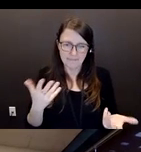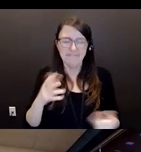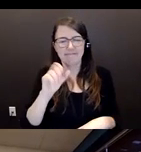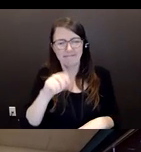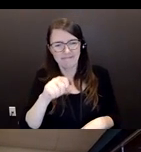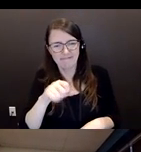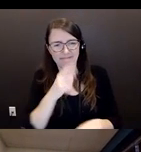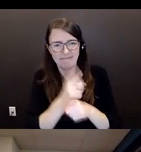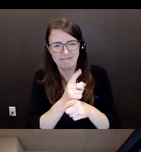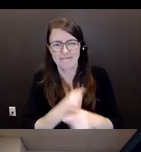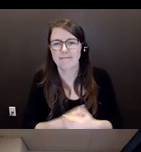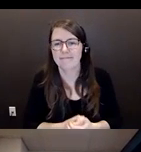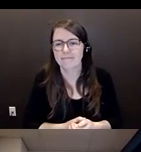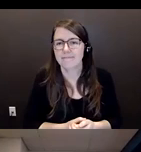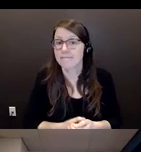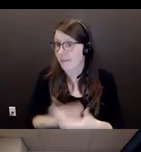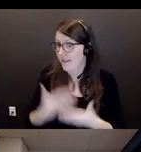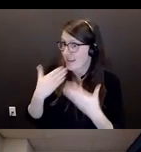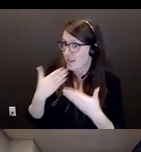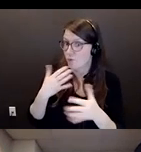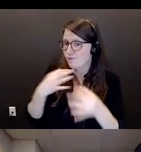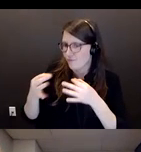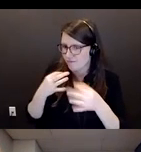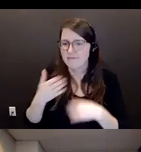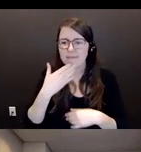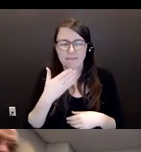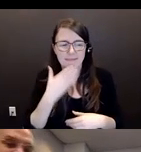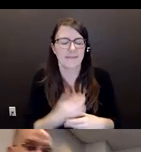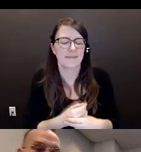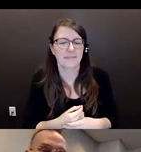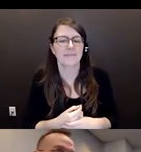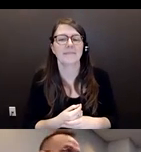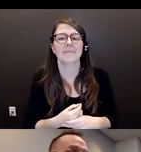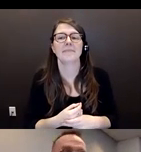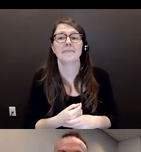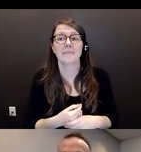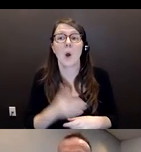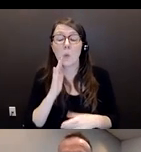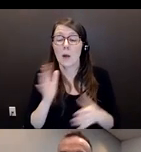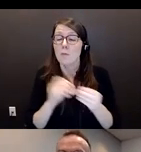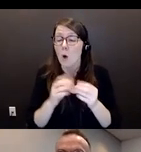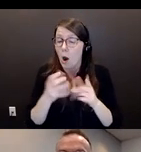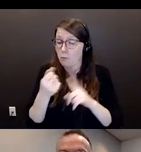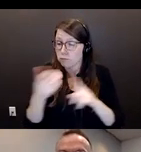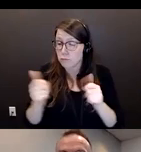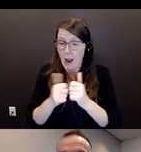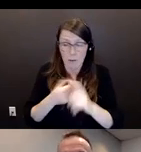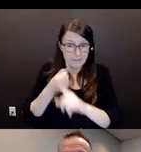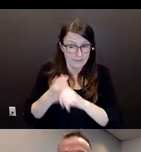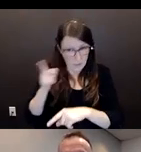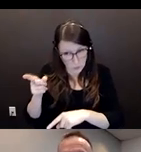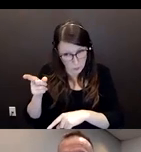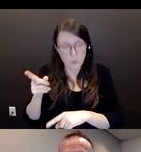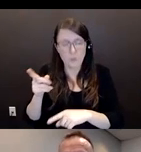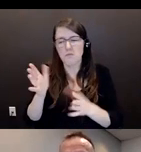came. So thank you for that, Christine. We're going back to a couple of things on how it affected you in a moment, but I understand there's a couple of questions.